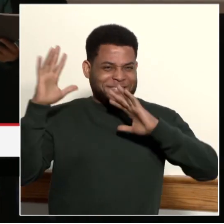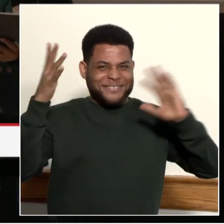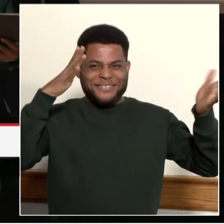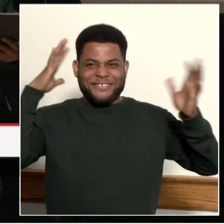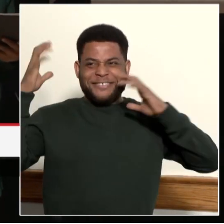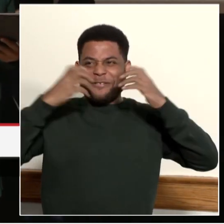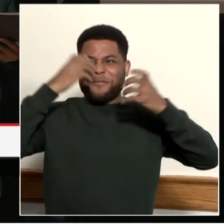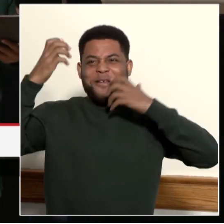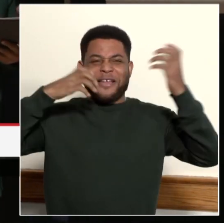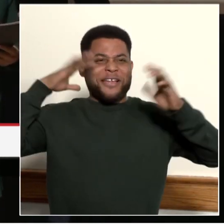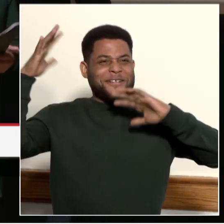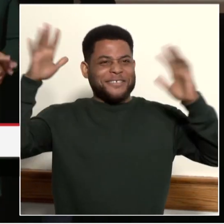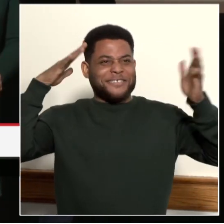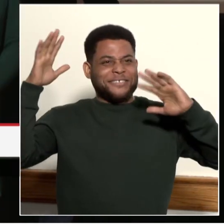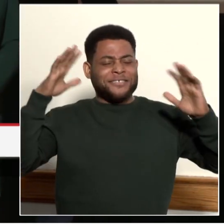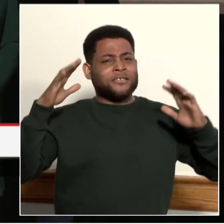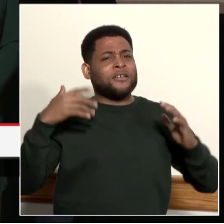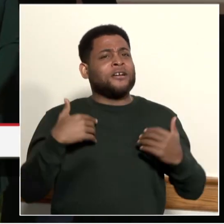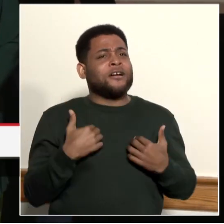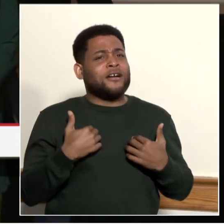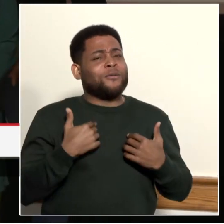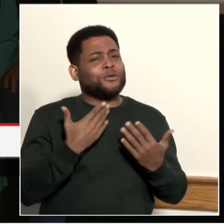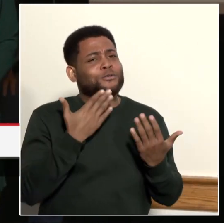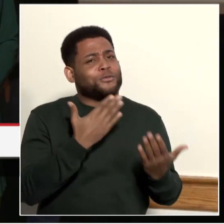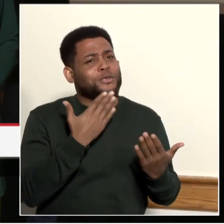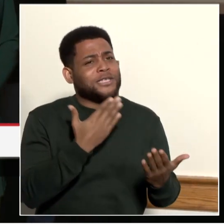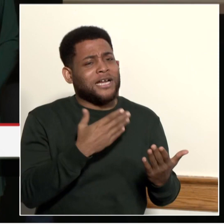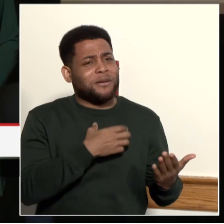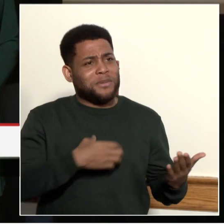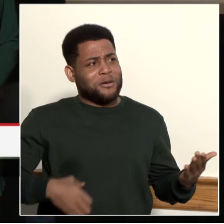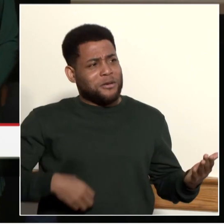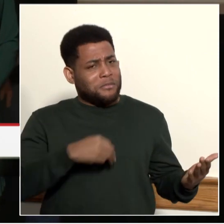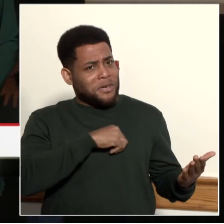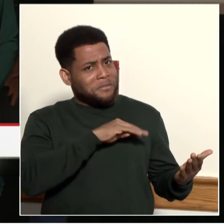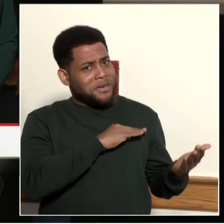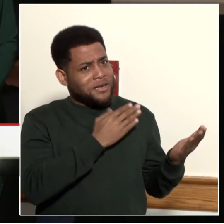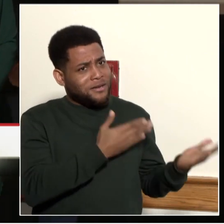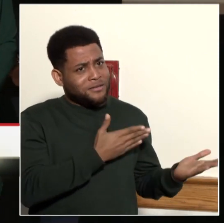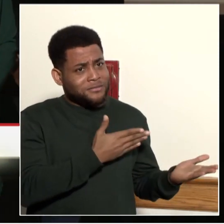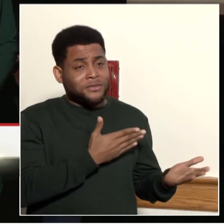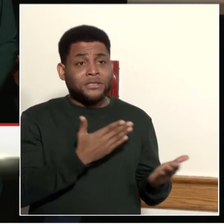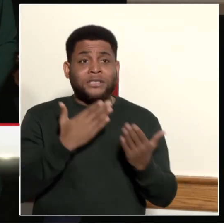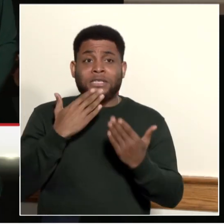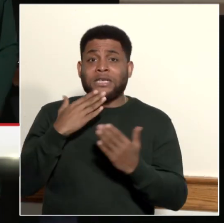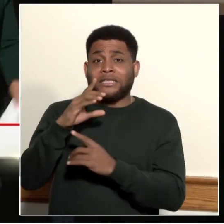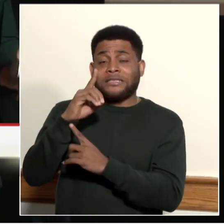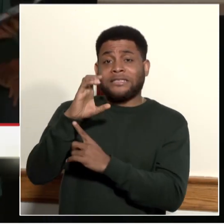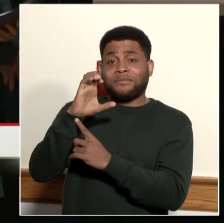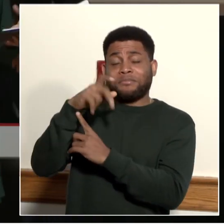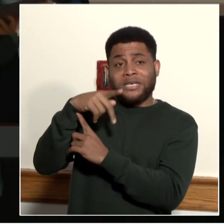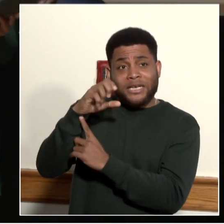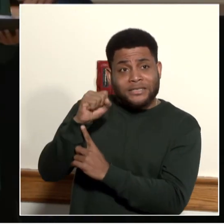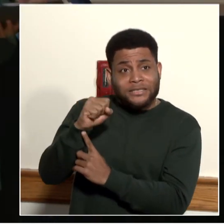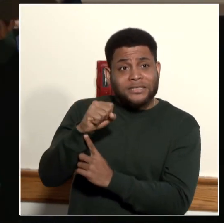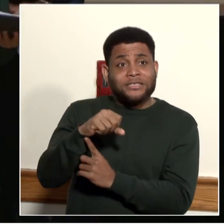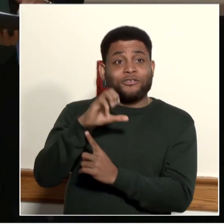I want to thank our mayor, Mariel Bowser, DCPS Chancellor, Dr. Louis Farabee,